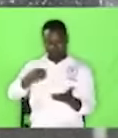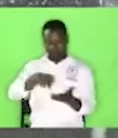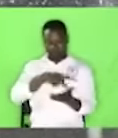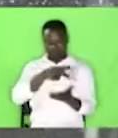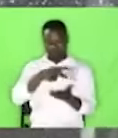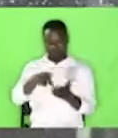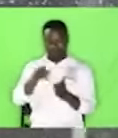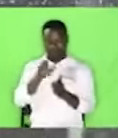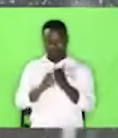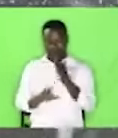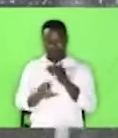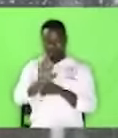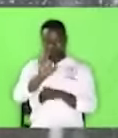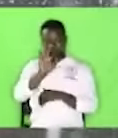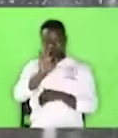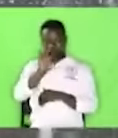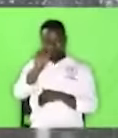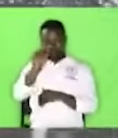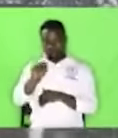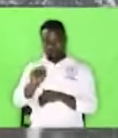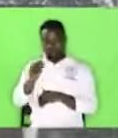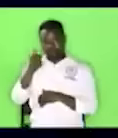Psalm 9 verse 10.